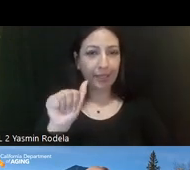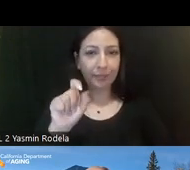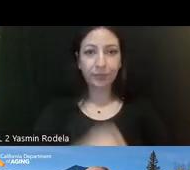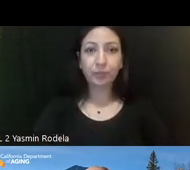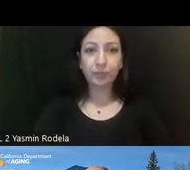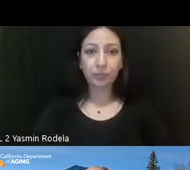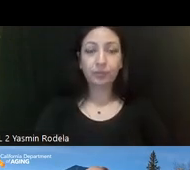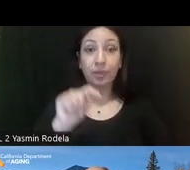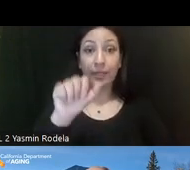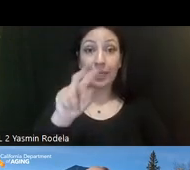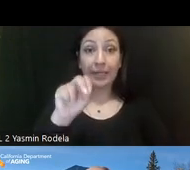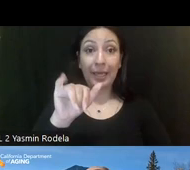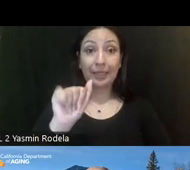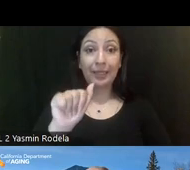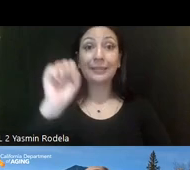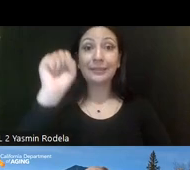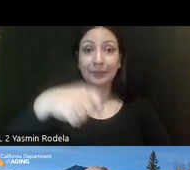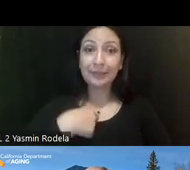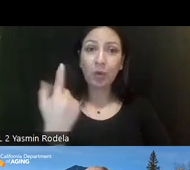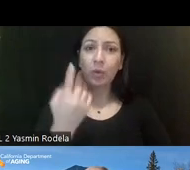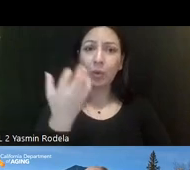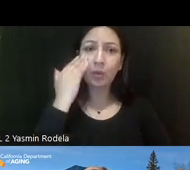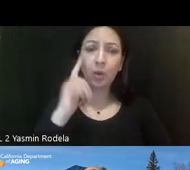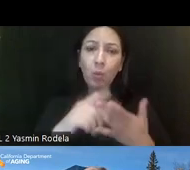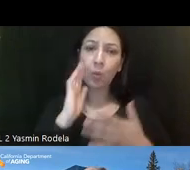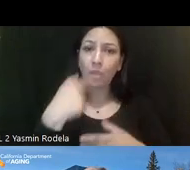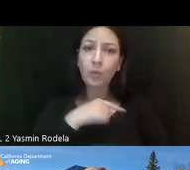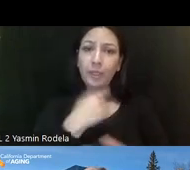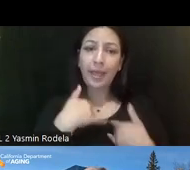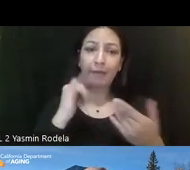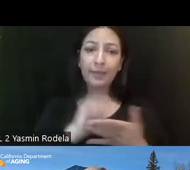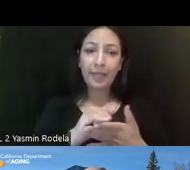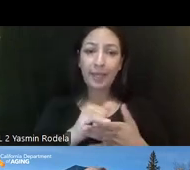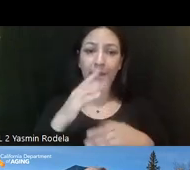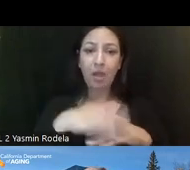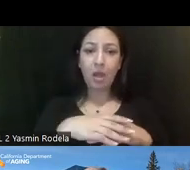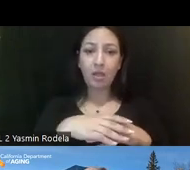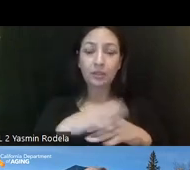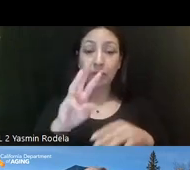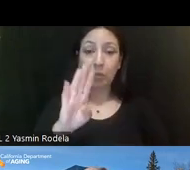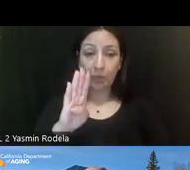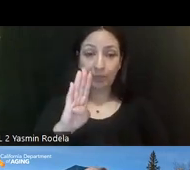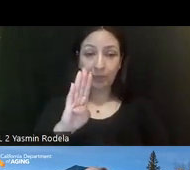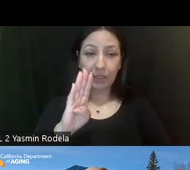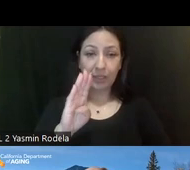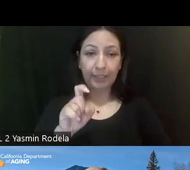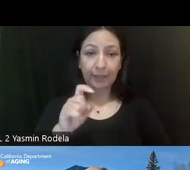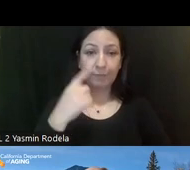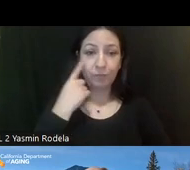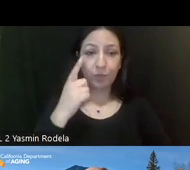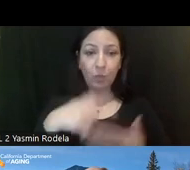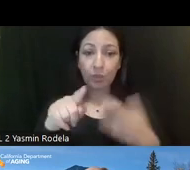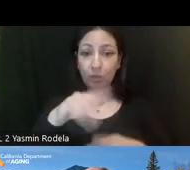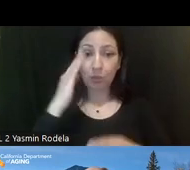Tanaya, you're... Yeah, I just wanted to know, will we have the material available on the website or will you guys email